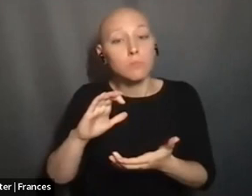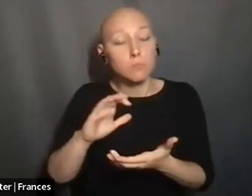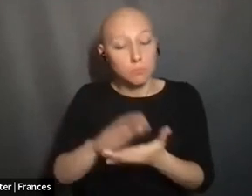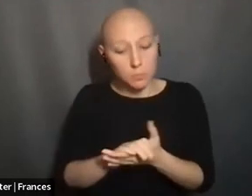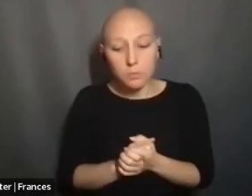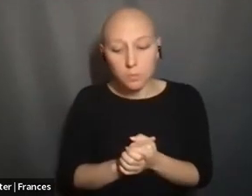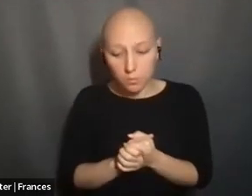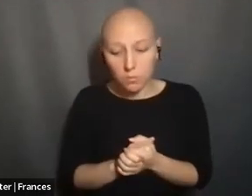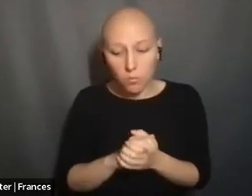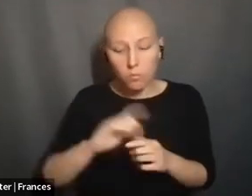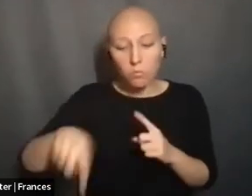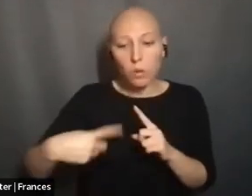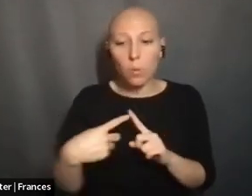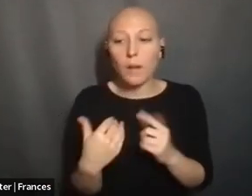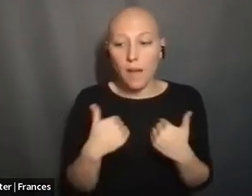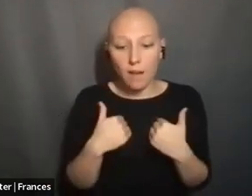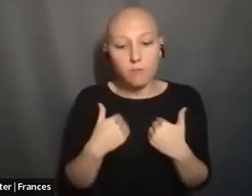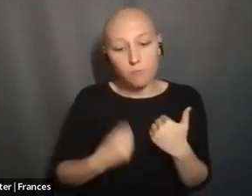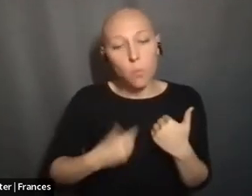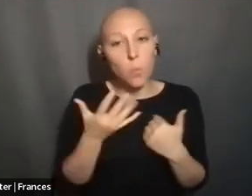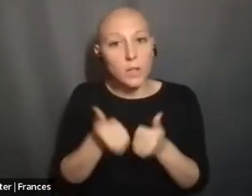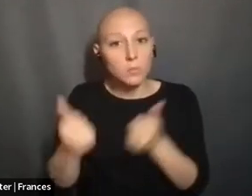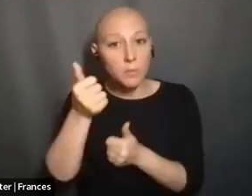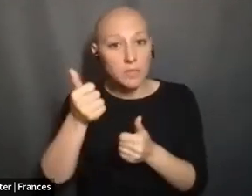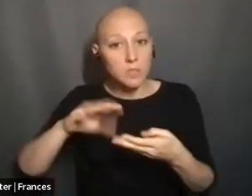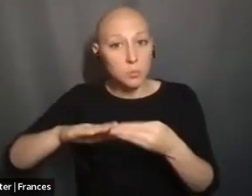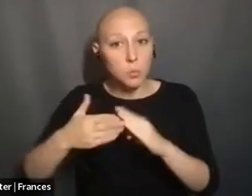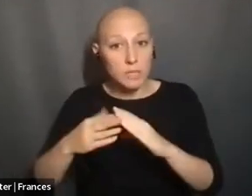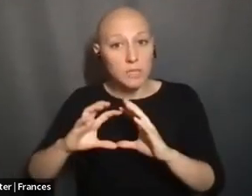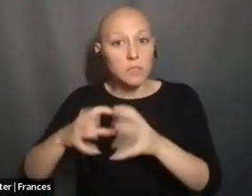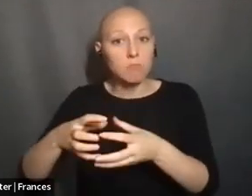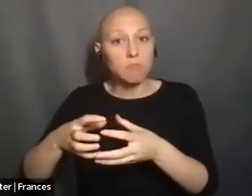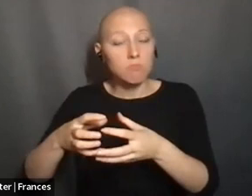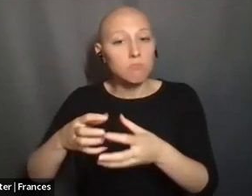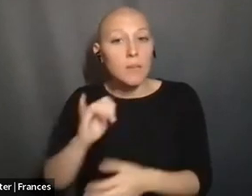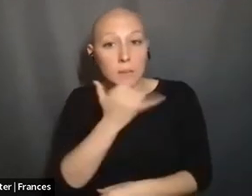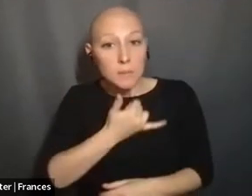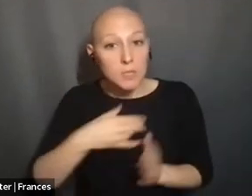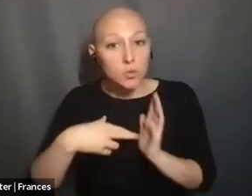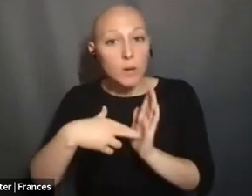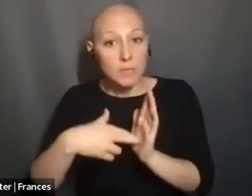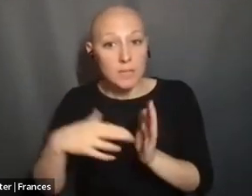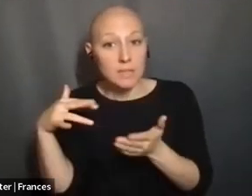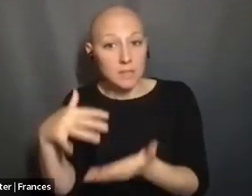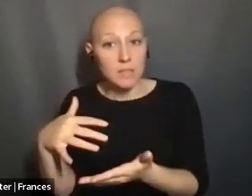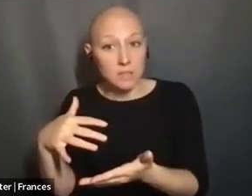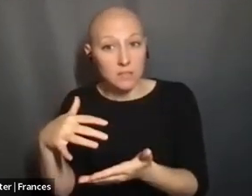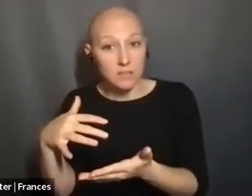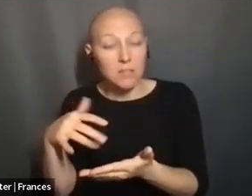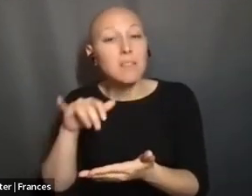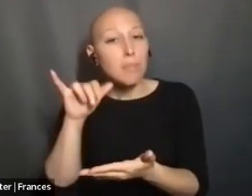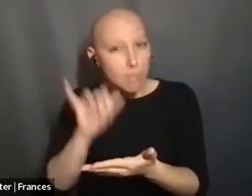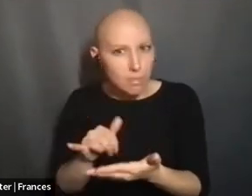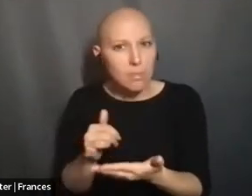WHITE SUPREMACIST COMMUNITIES MISREPRESENTING STUDIES, THIS IS ALSO WHY CONFRONTING THE HISTORY OF